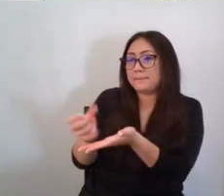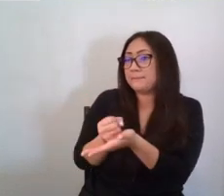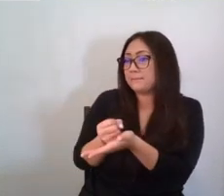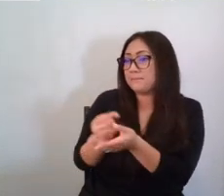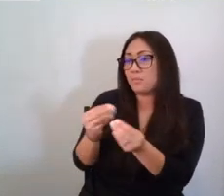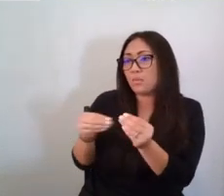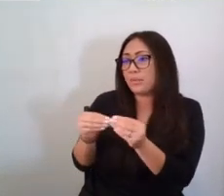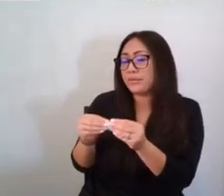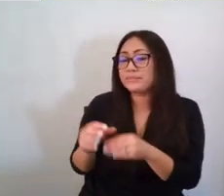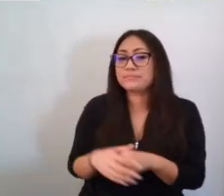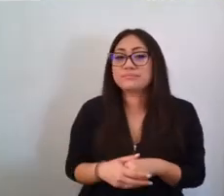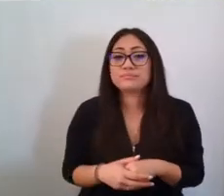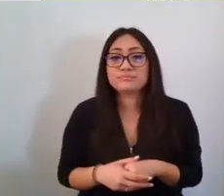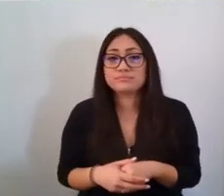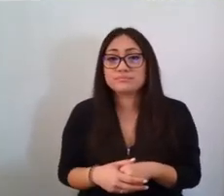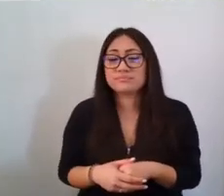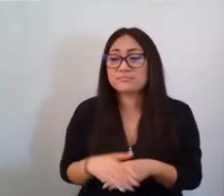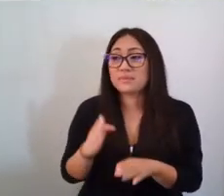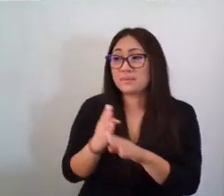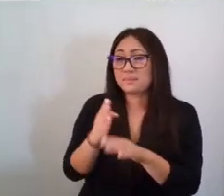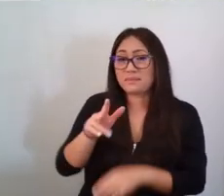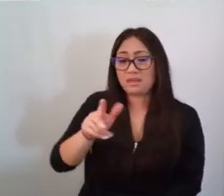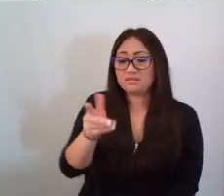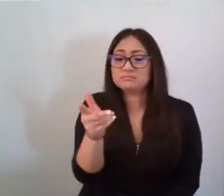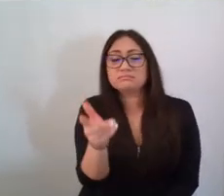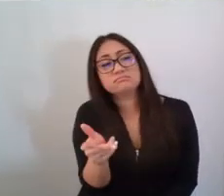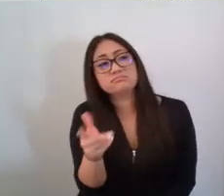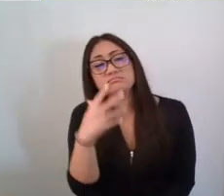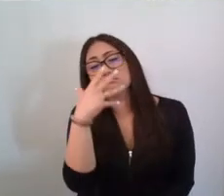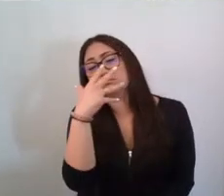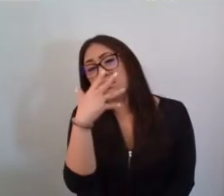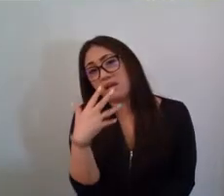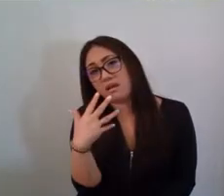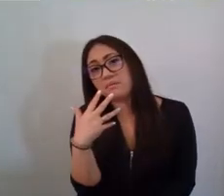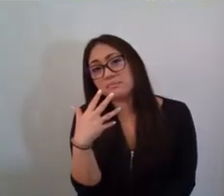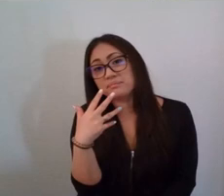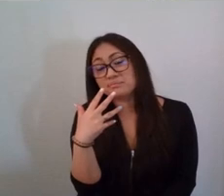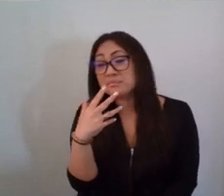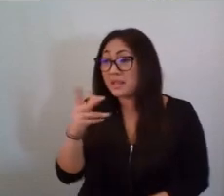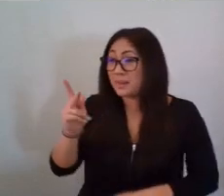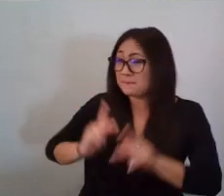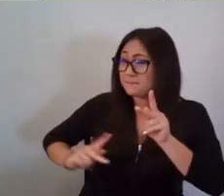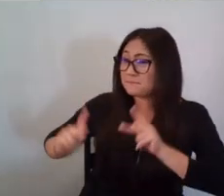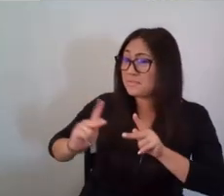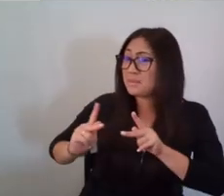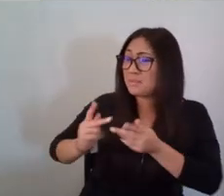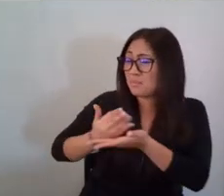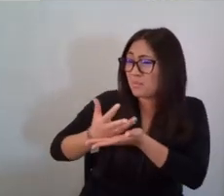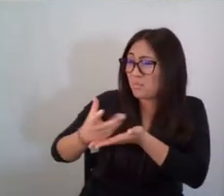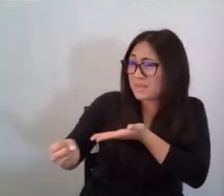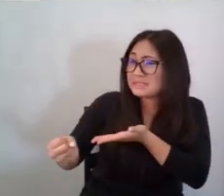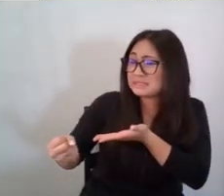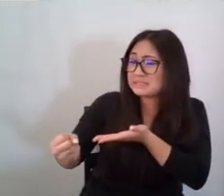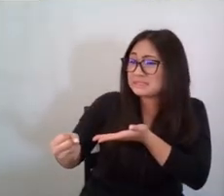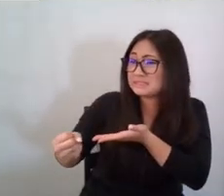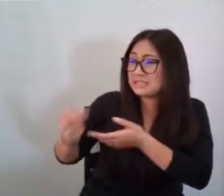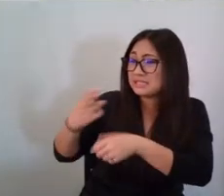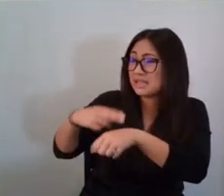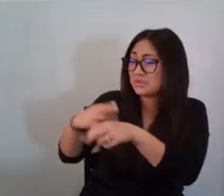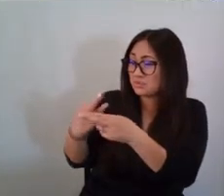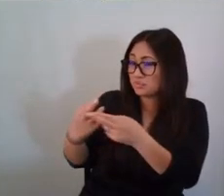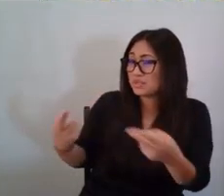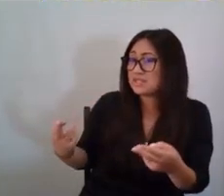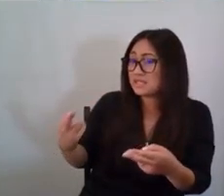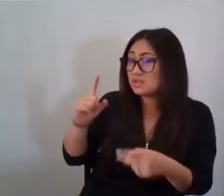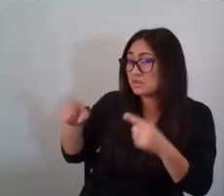said sadly, People are wasting natural resources as well as making a mess when they just throw out everything they no